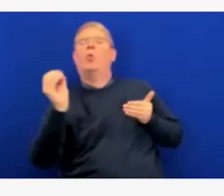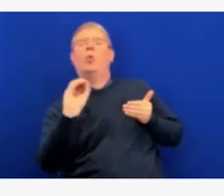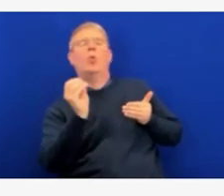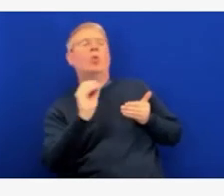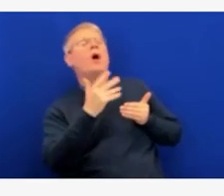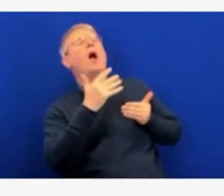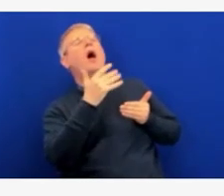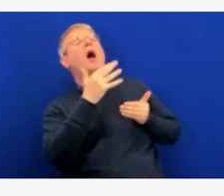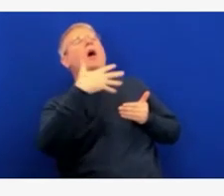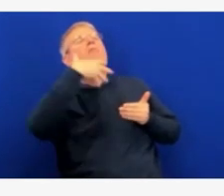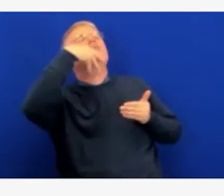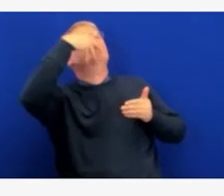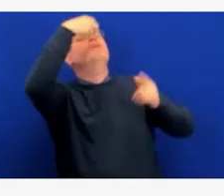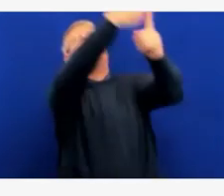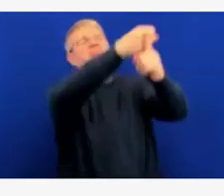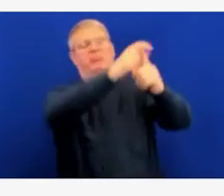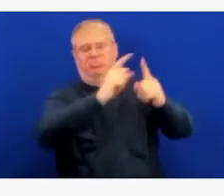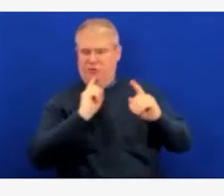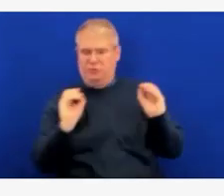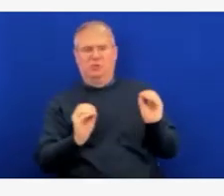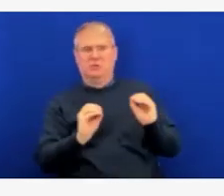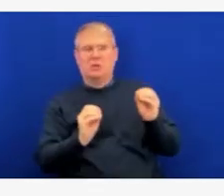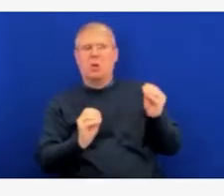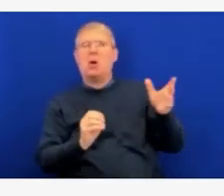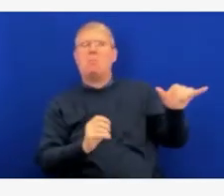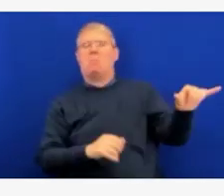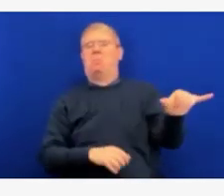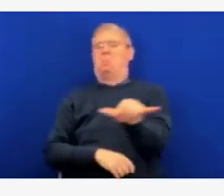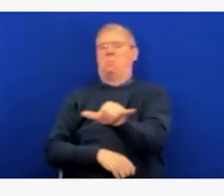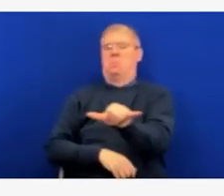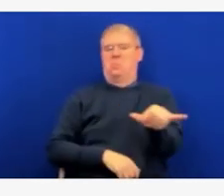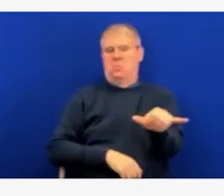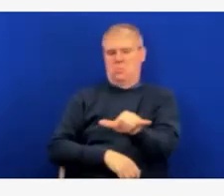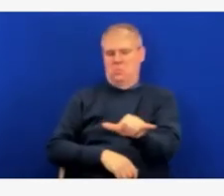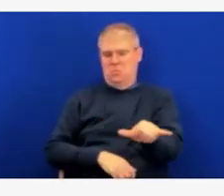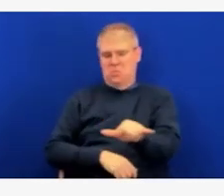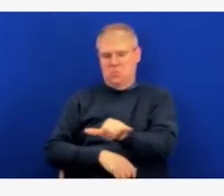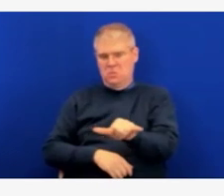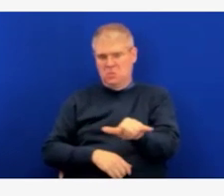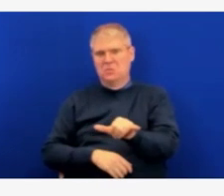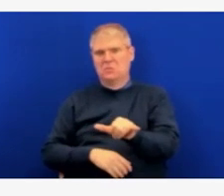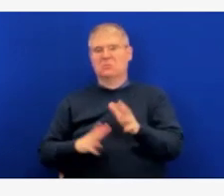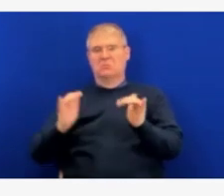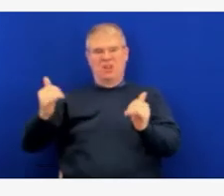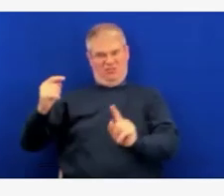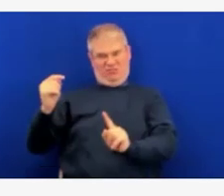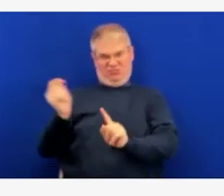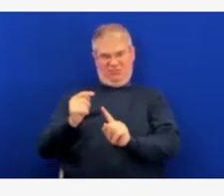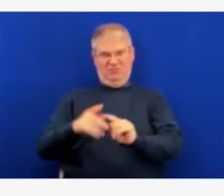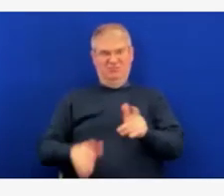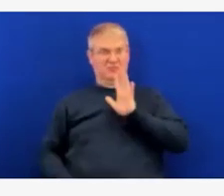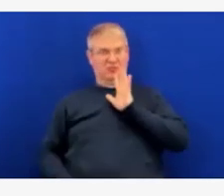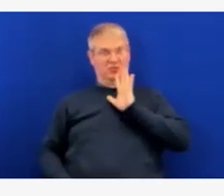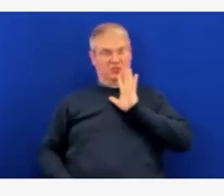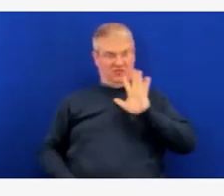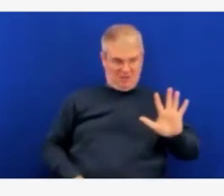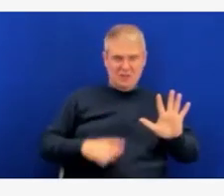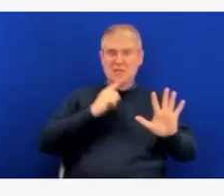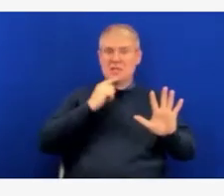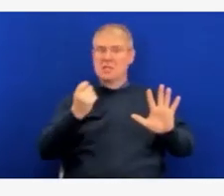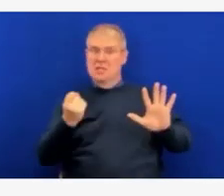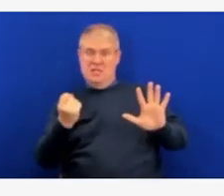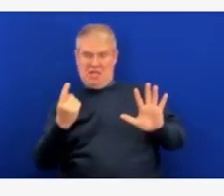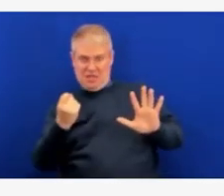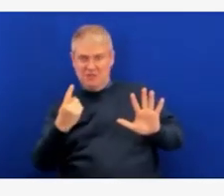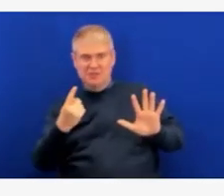side effects that were seen in older patients, specifically the myocarditis, and they wanted to watch the data for a little bit longer and try to get